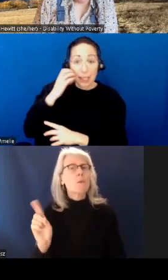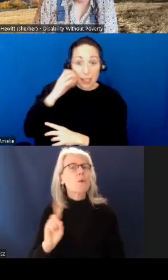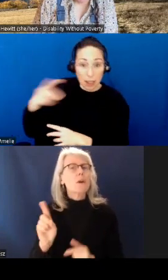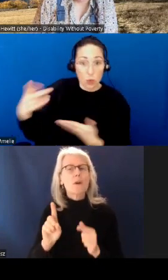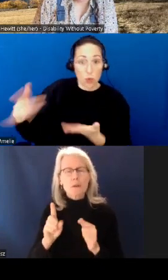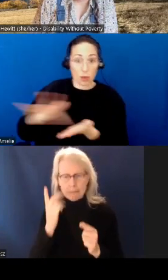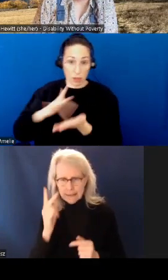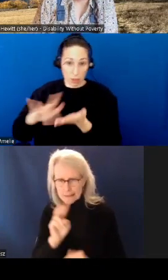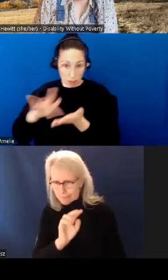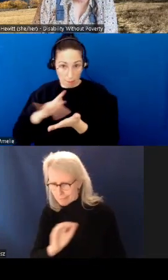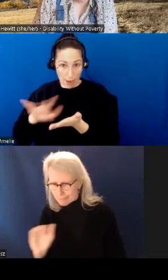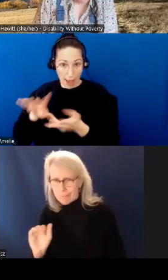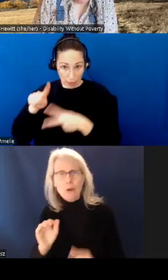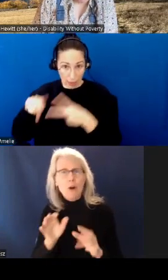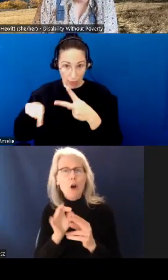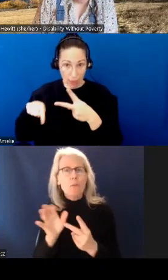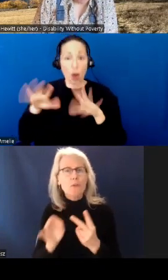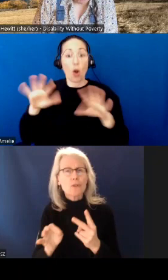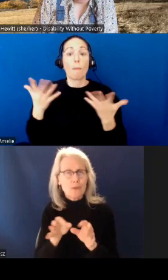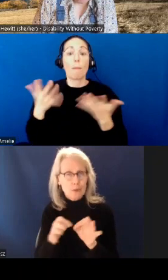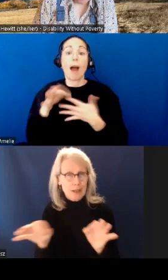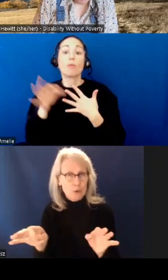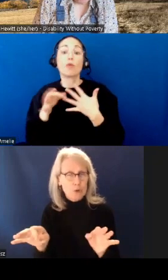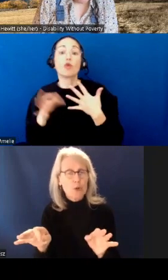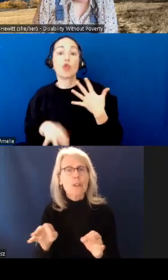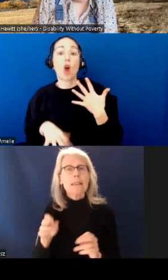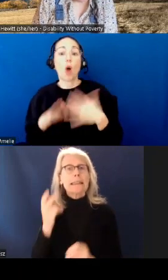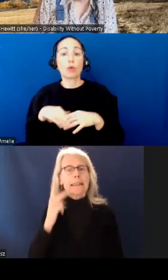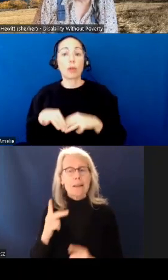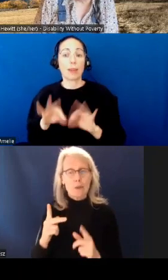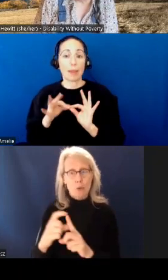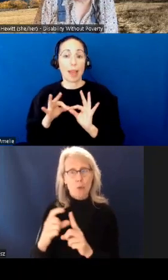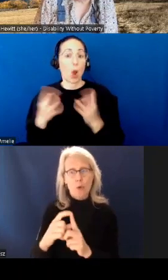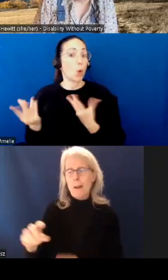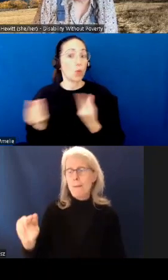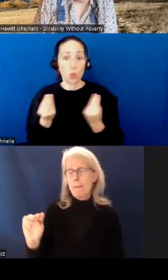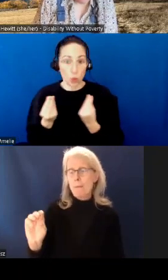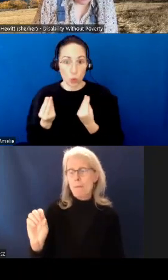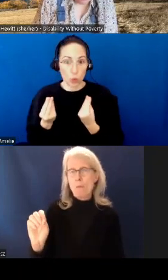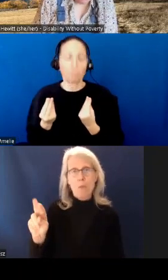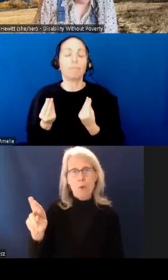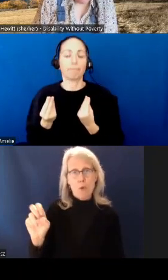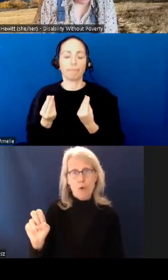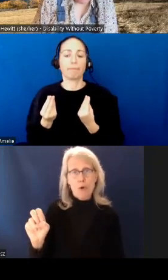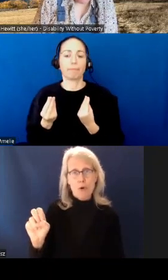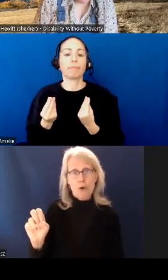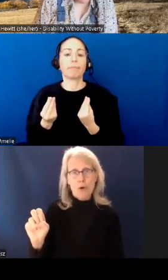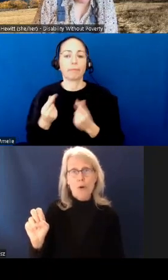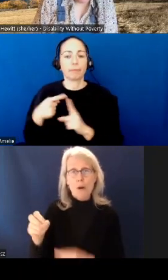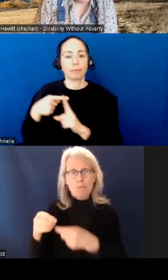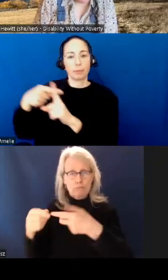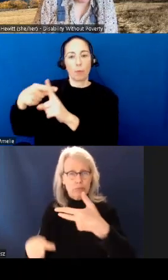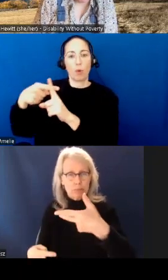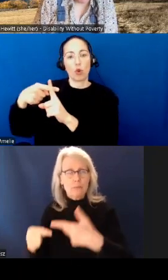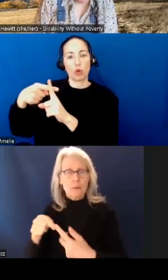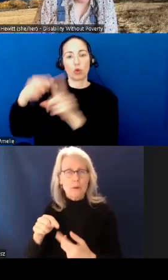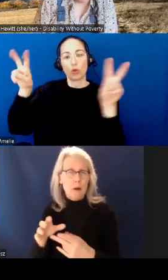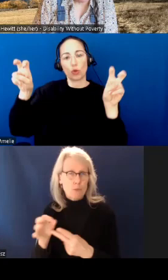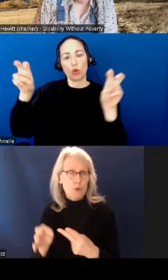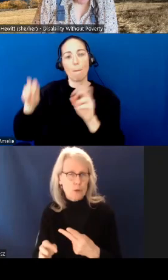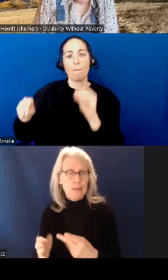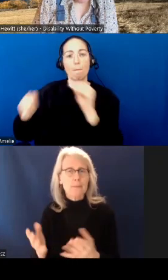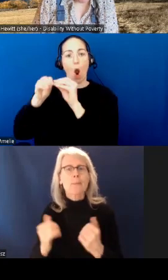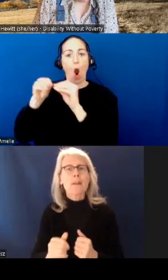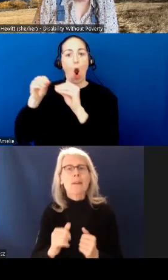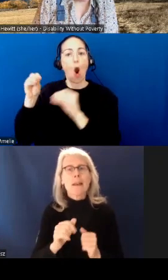interpretation options under More. For those who require ASL or LSQ interpretation,